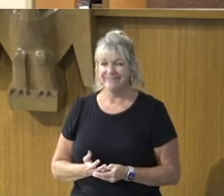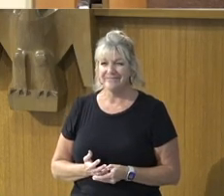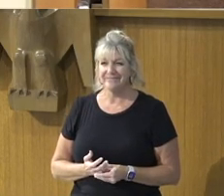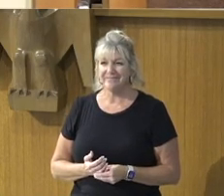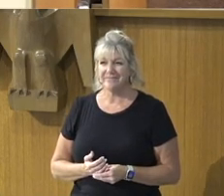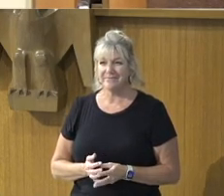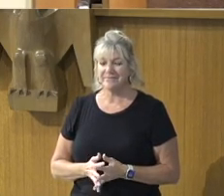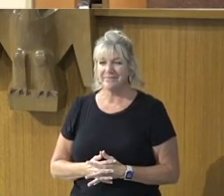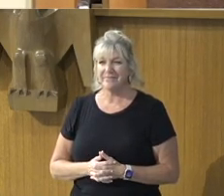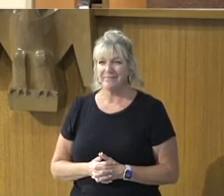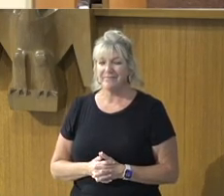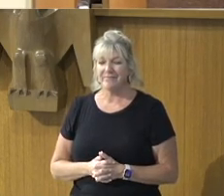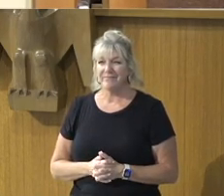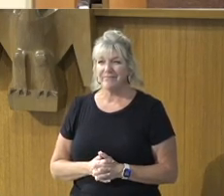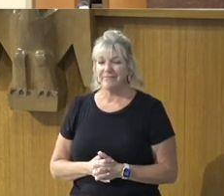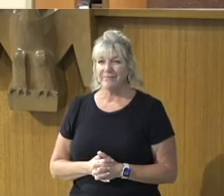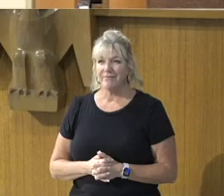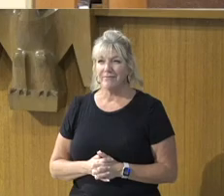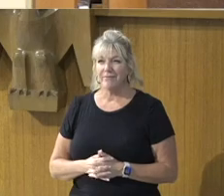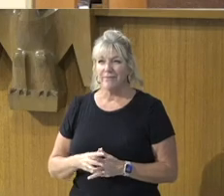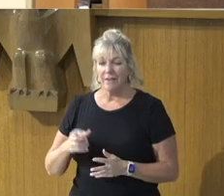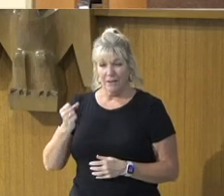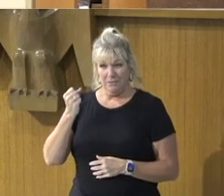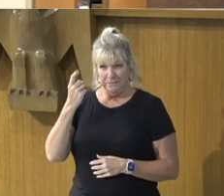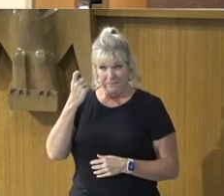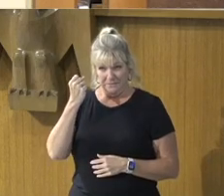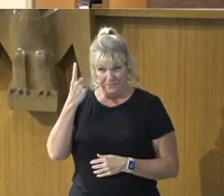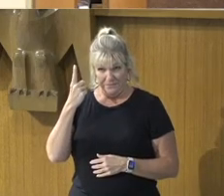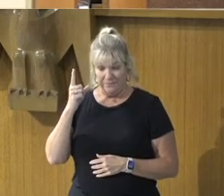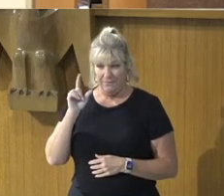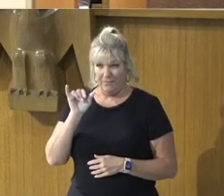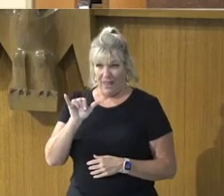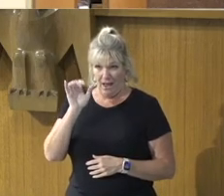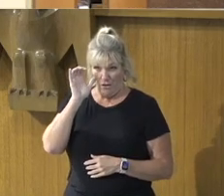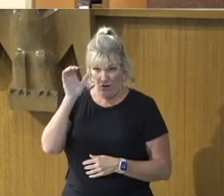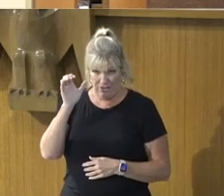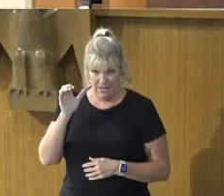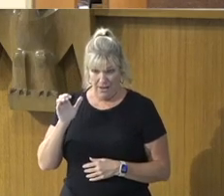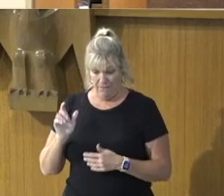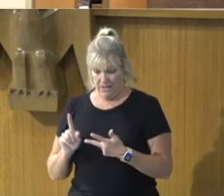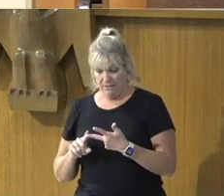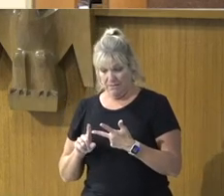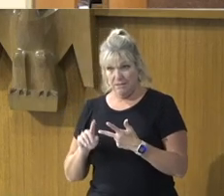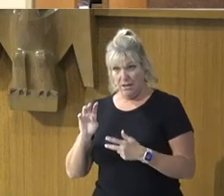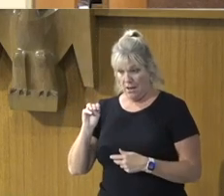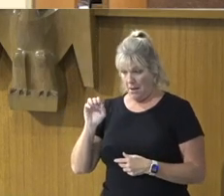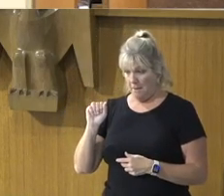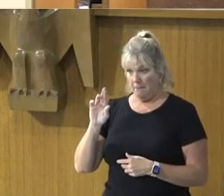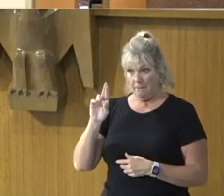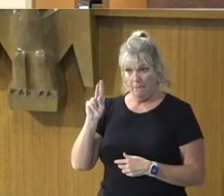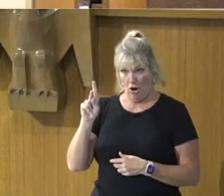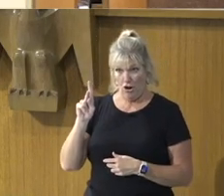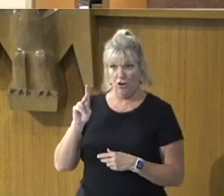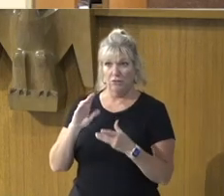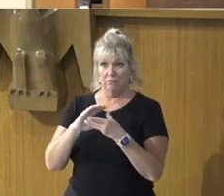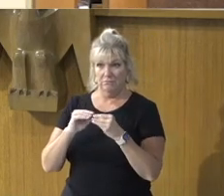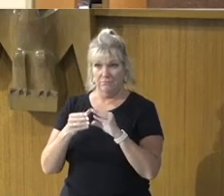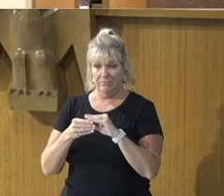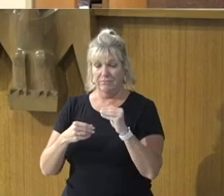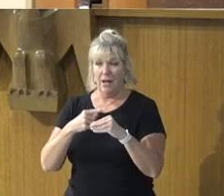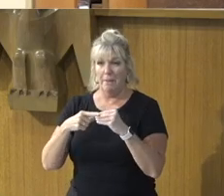Sensing this, I suppose, Mark tells us, Of four faithful friends,